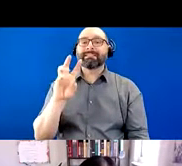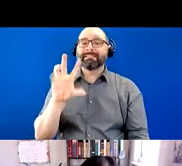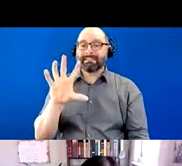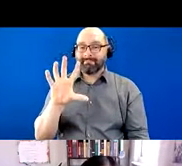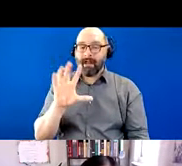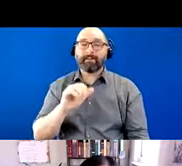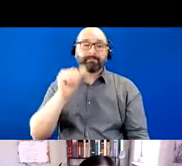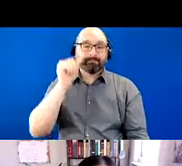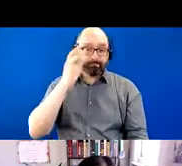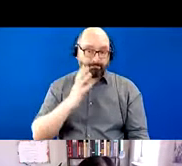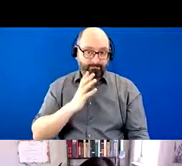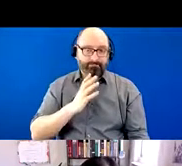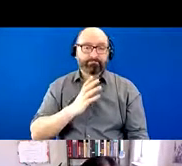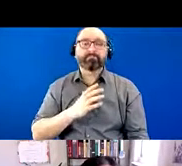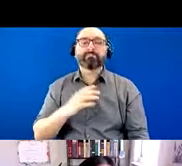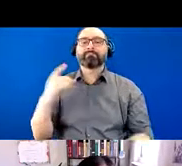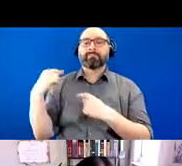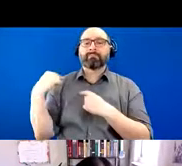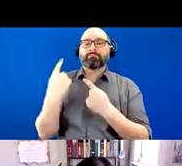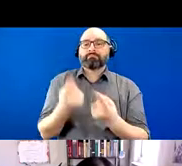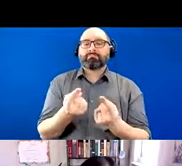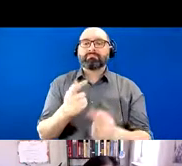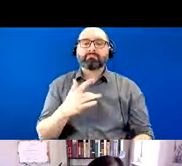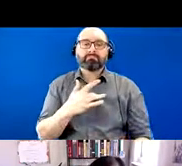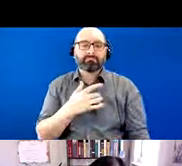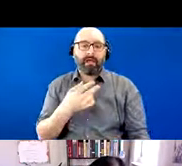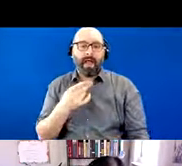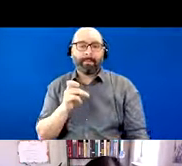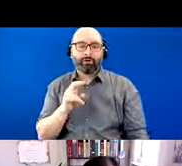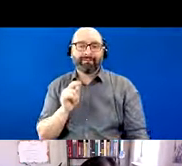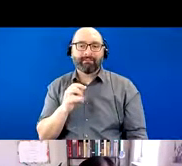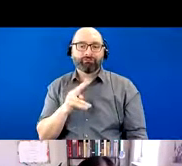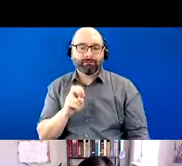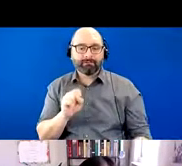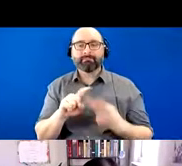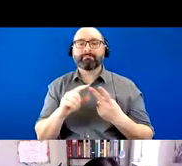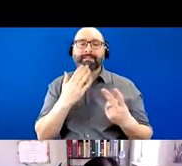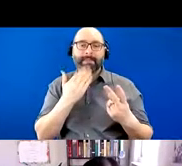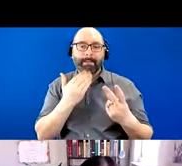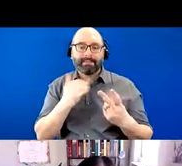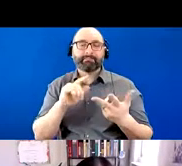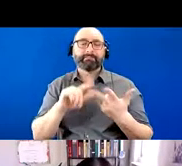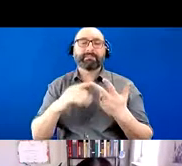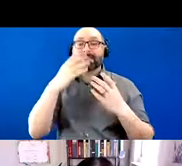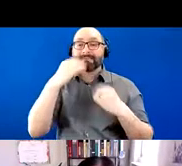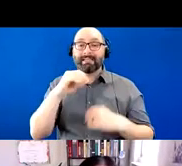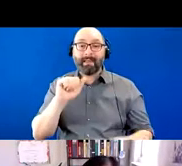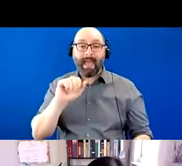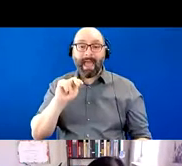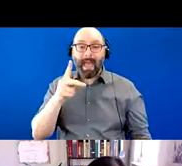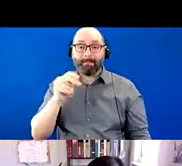with history of hypertension, diabetes and sleep apnea. He was a teacher, a skier,